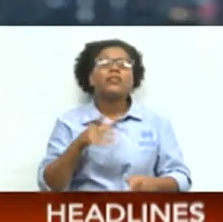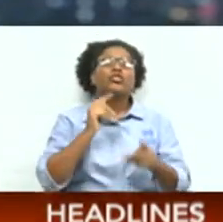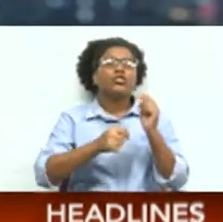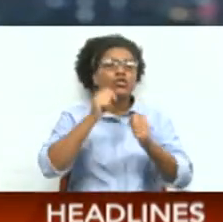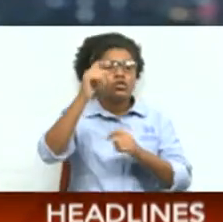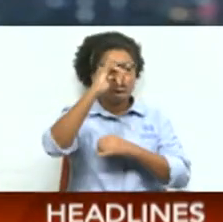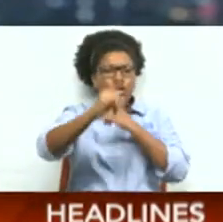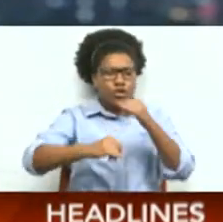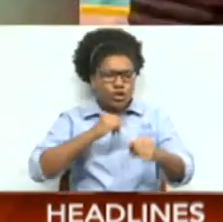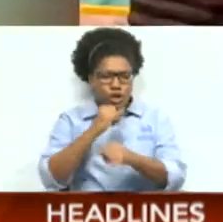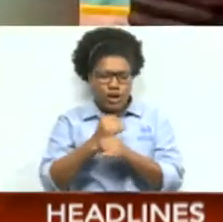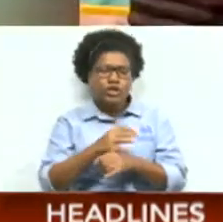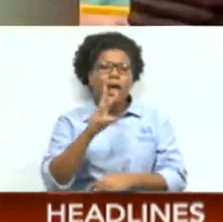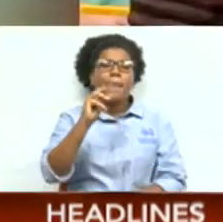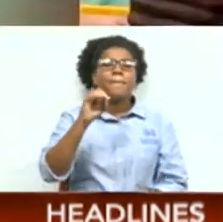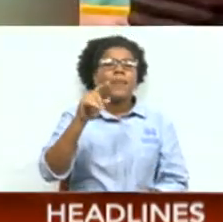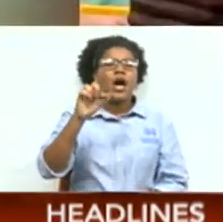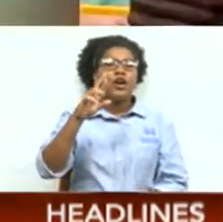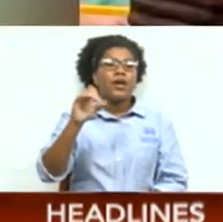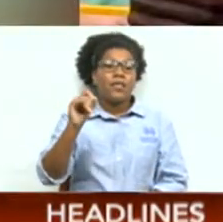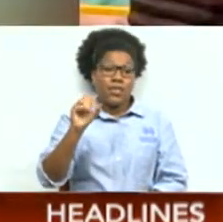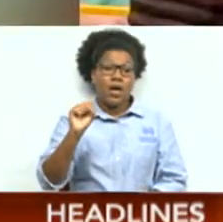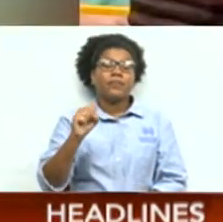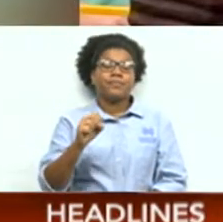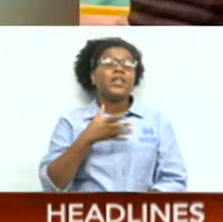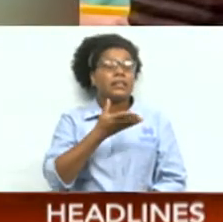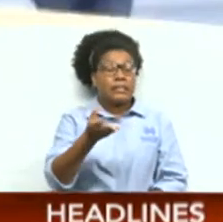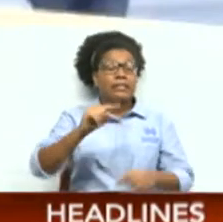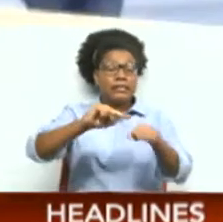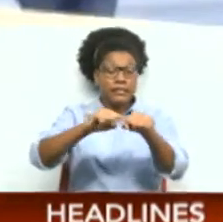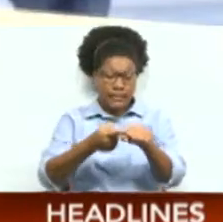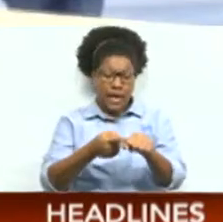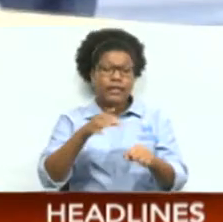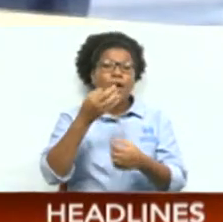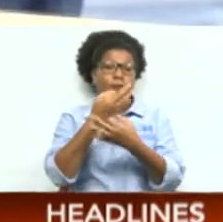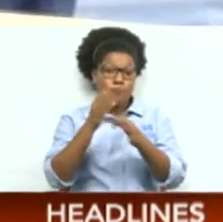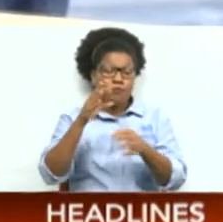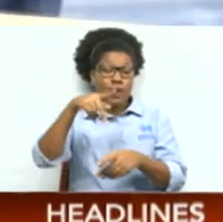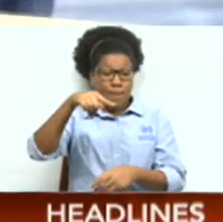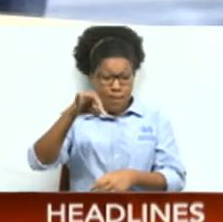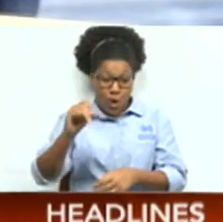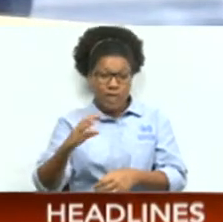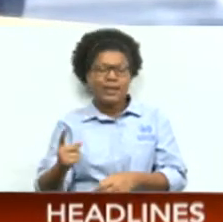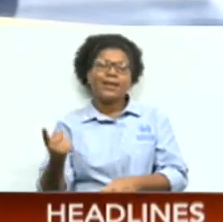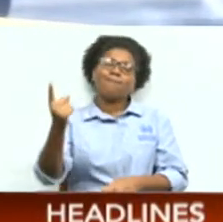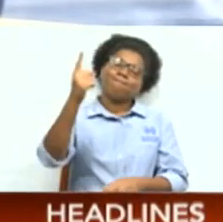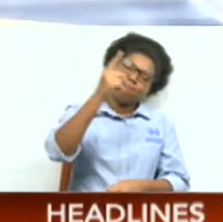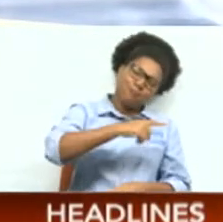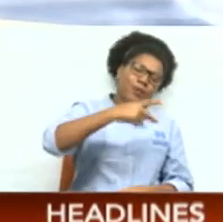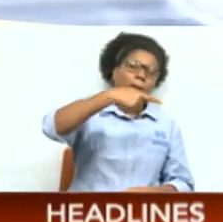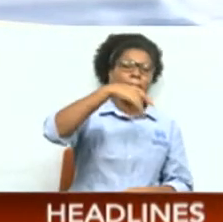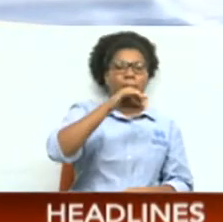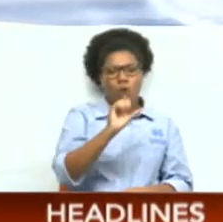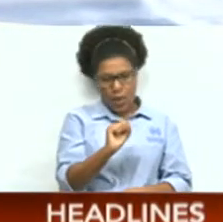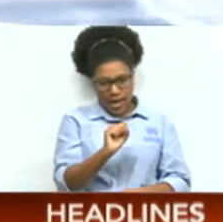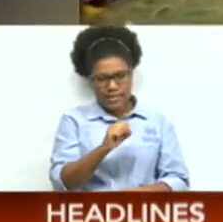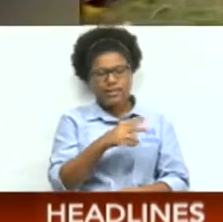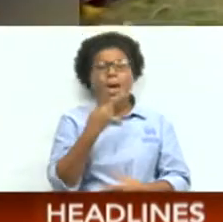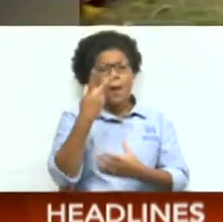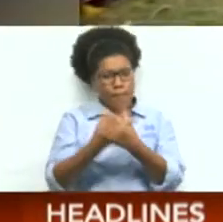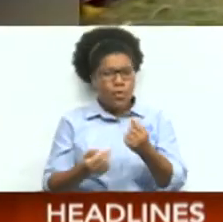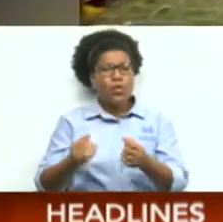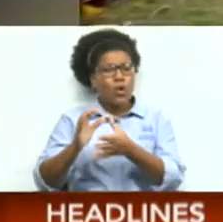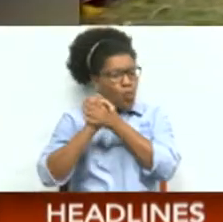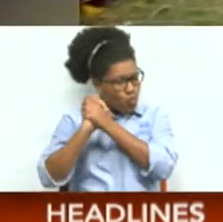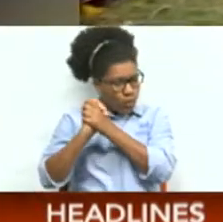The course began at St. Mary's Junction in Freeport and concluded at the Queen's Park Savannah in Port of Spain. Both winners joined the long list of